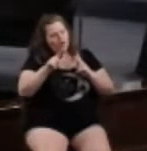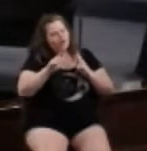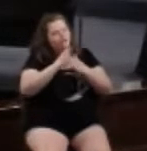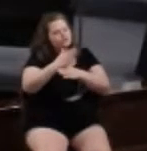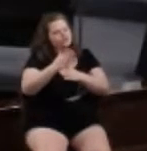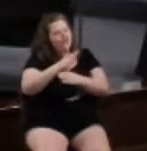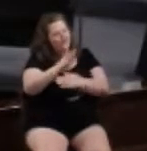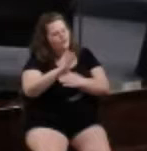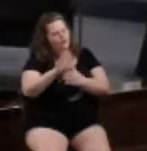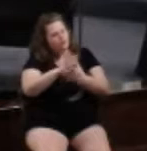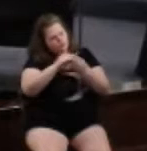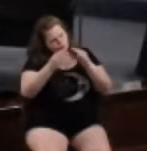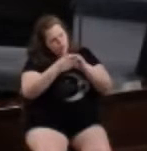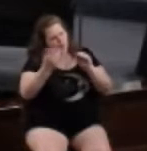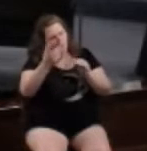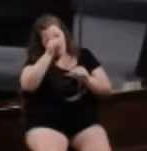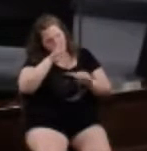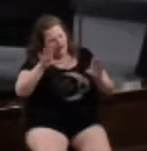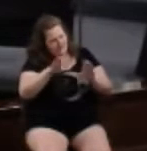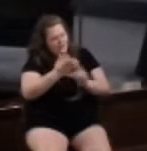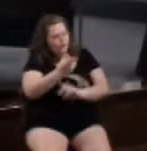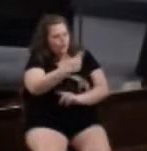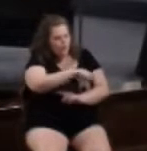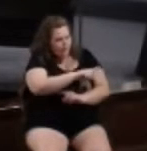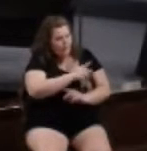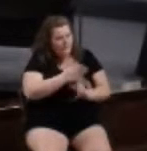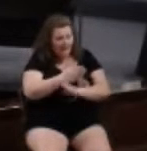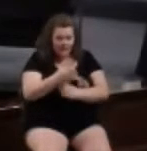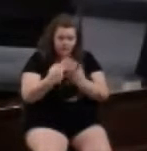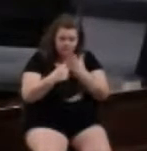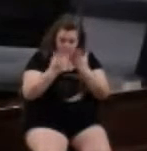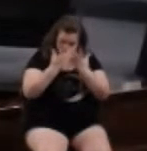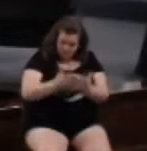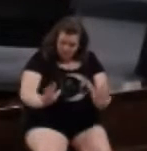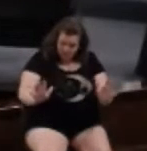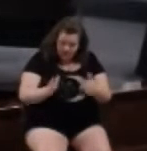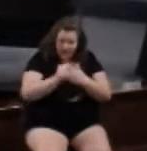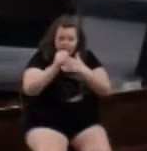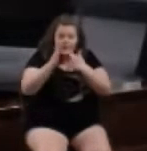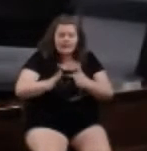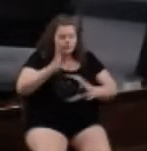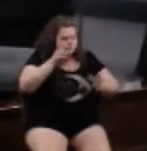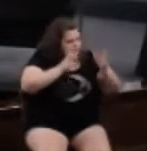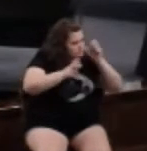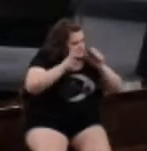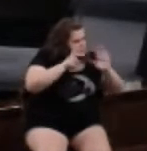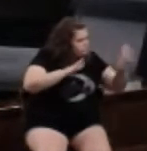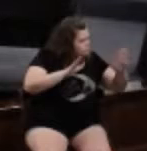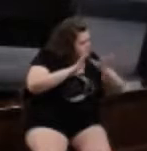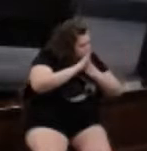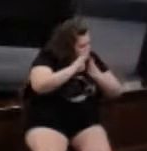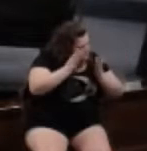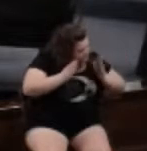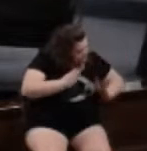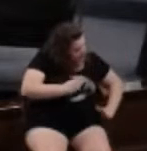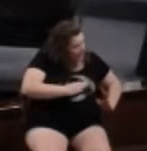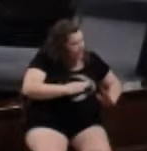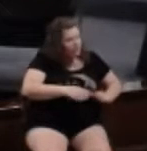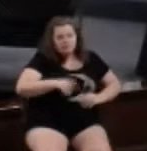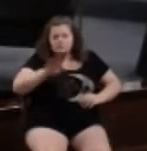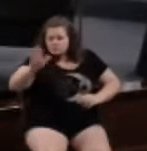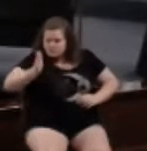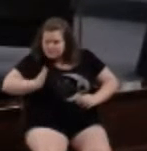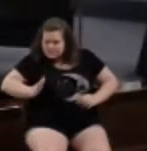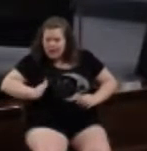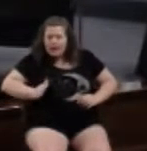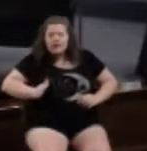the Gentiles. Once the discussion was done, and the leadership listened to both sides of the argument for and against